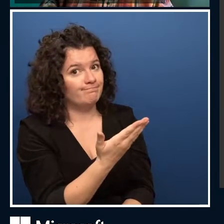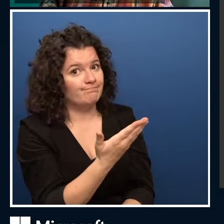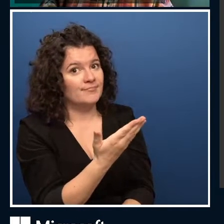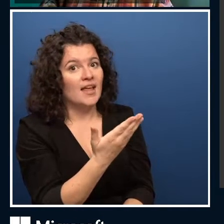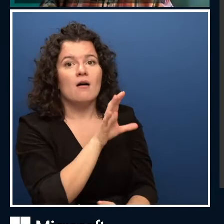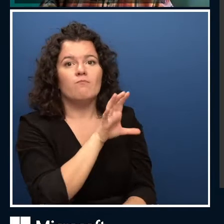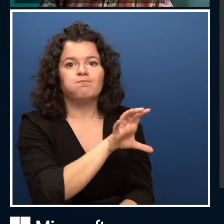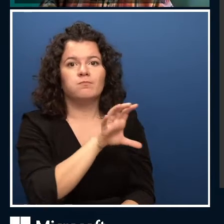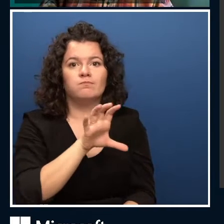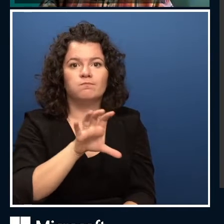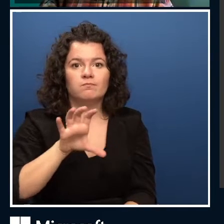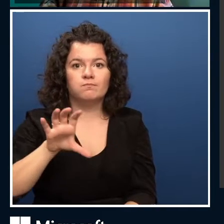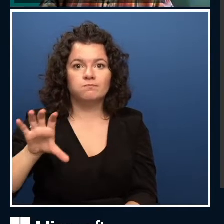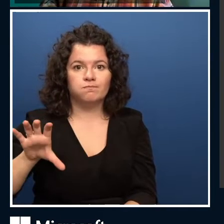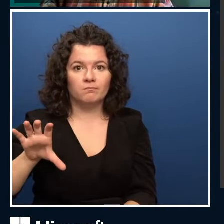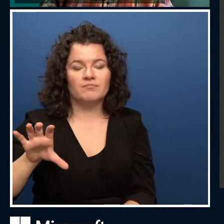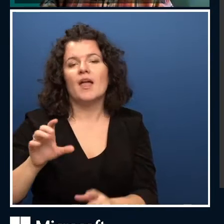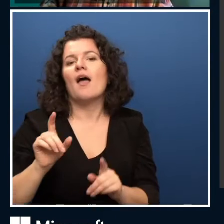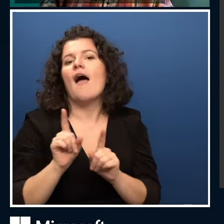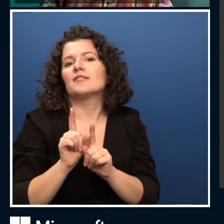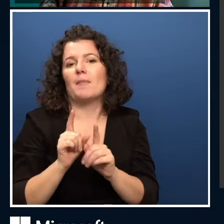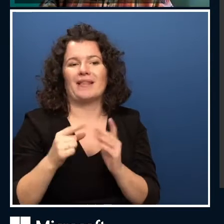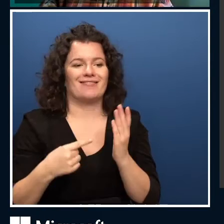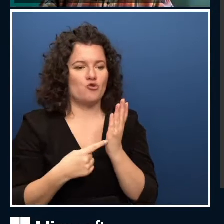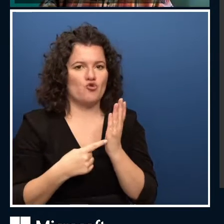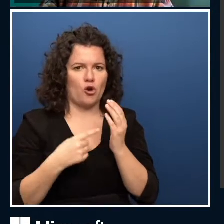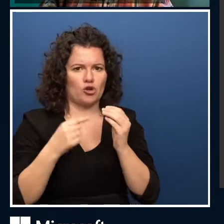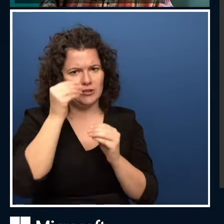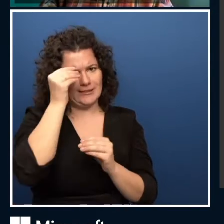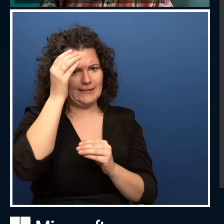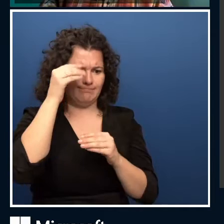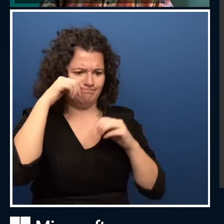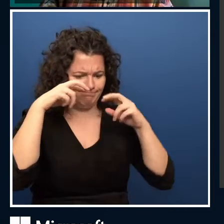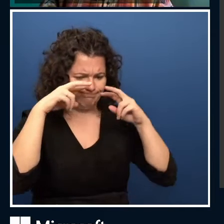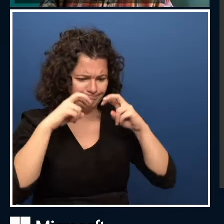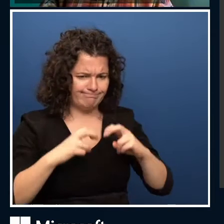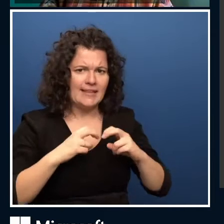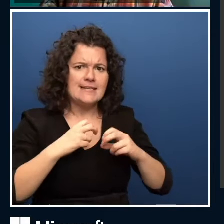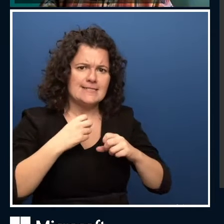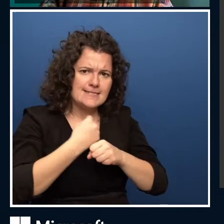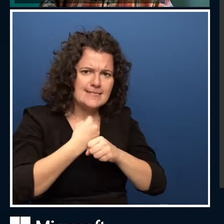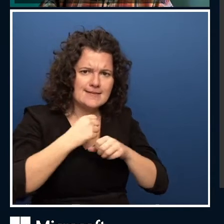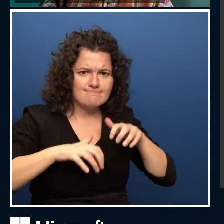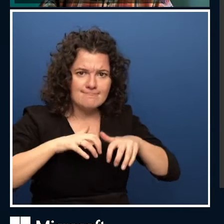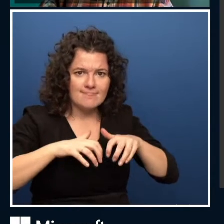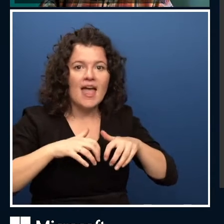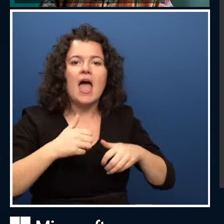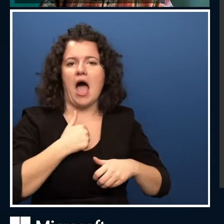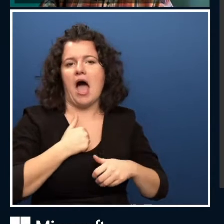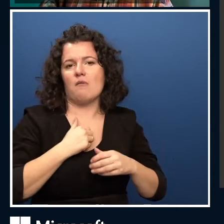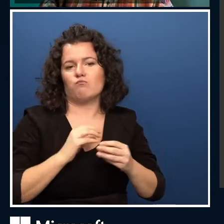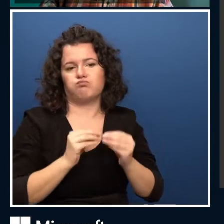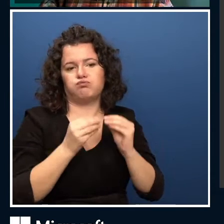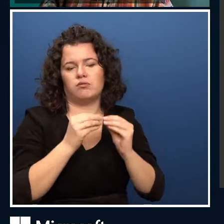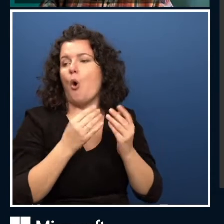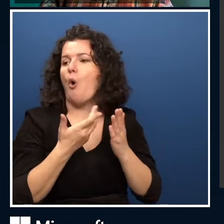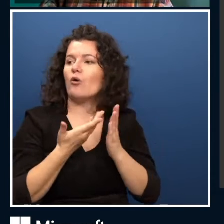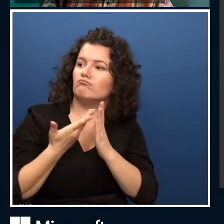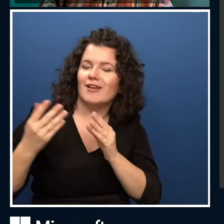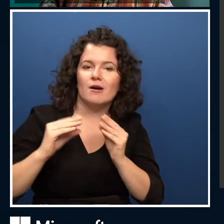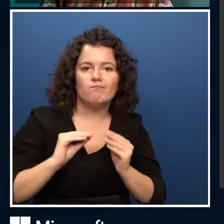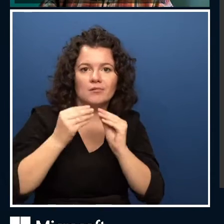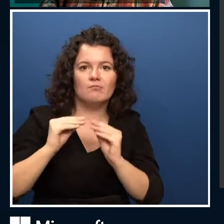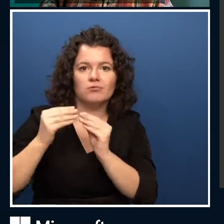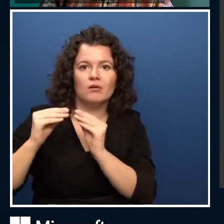providers like Microsoft to do different things. So we have different categories such as vision, speech, language